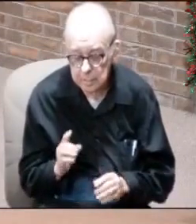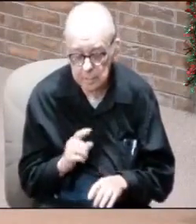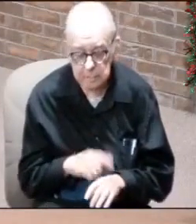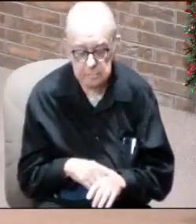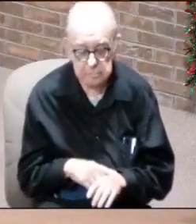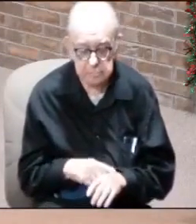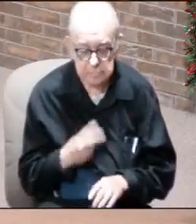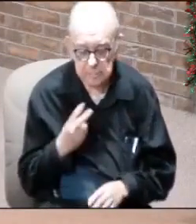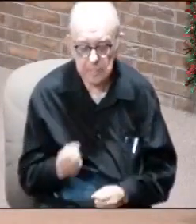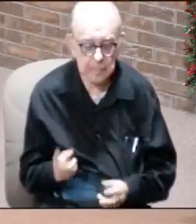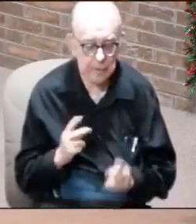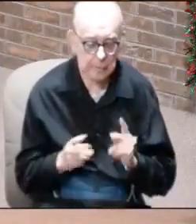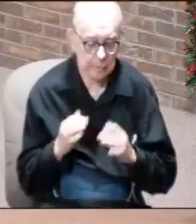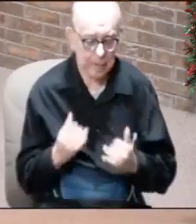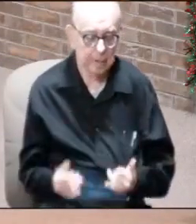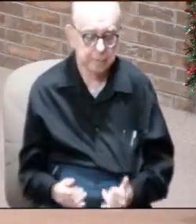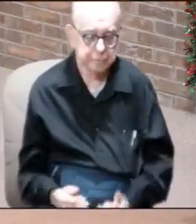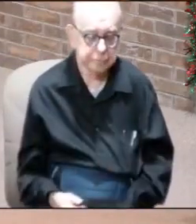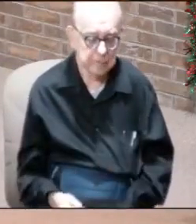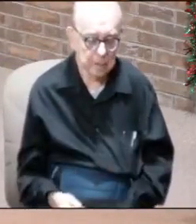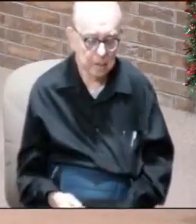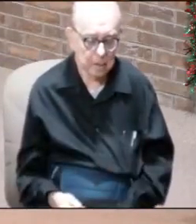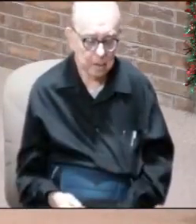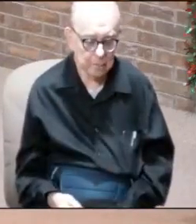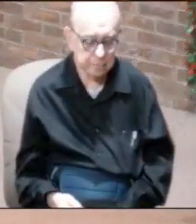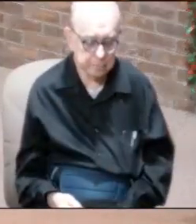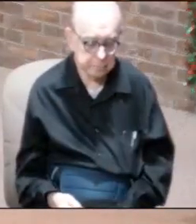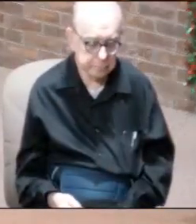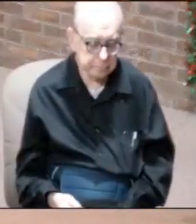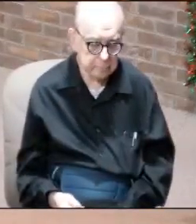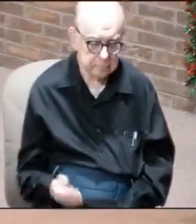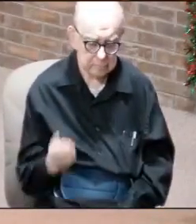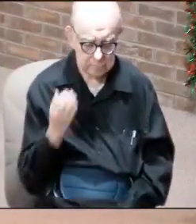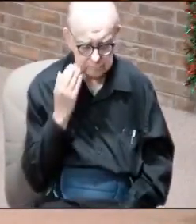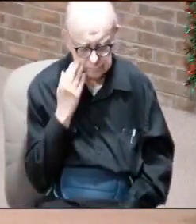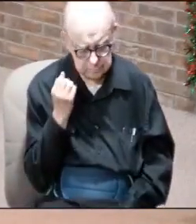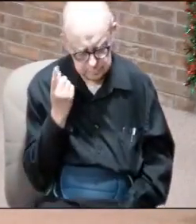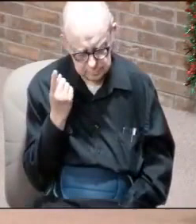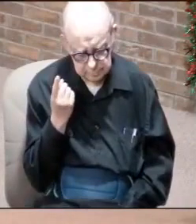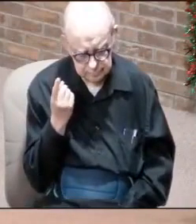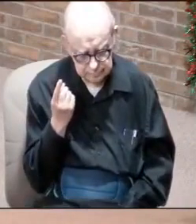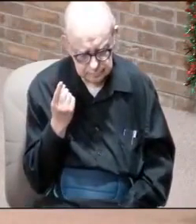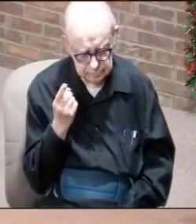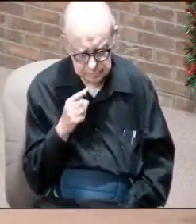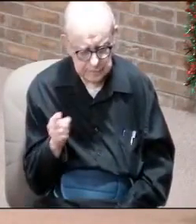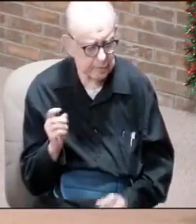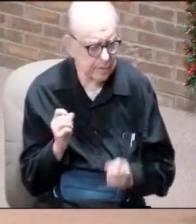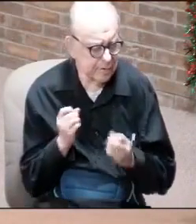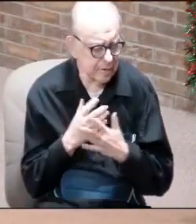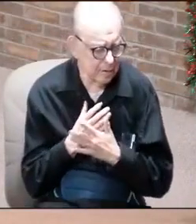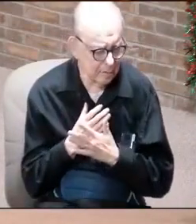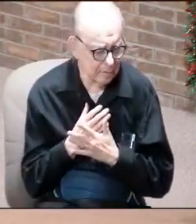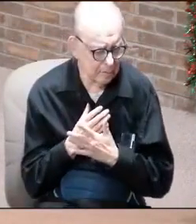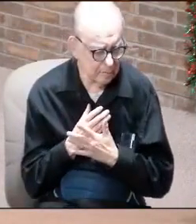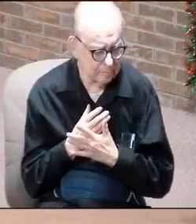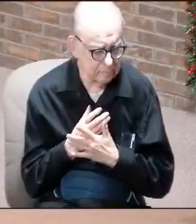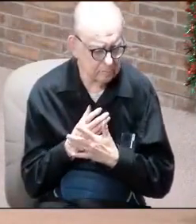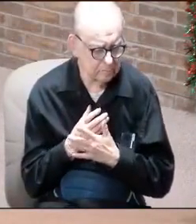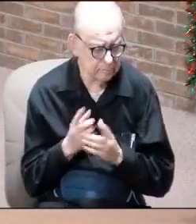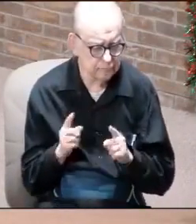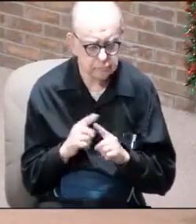You see, a lot of people today, you know, and I understand, they're scared. They're afraid.